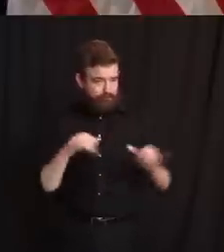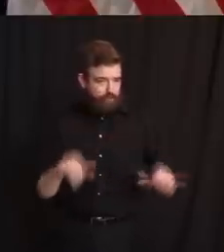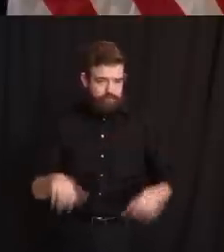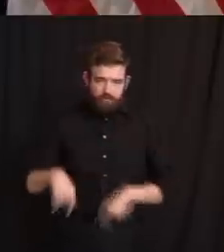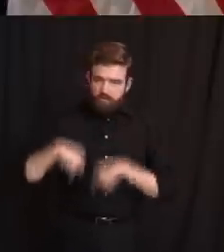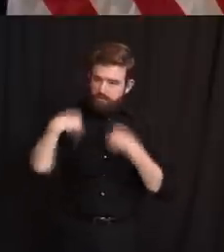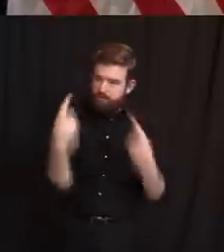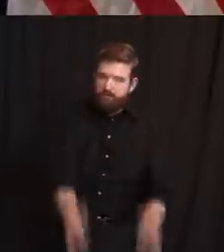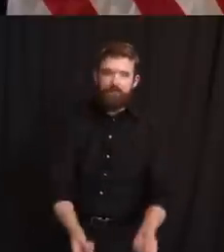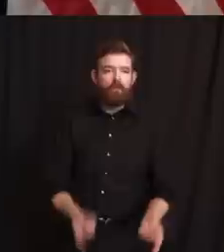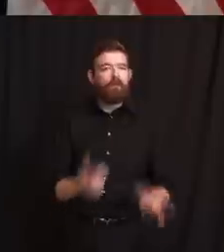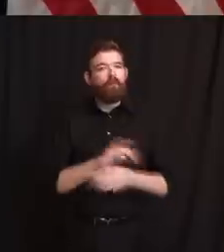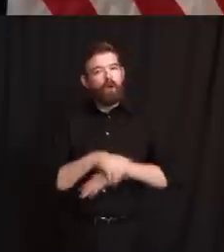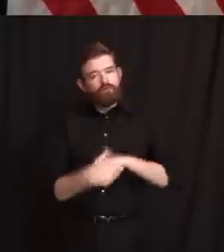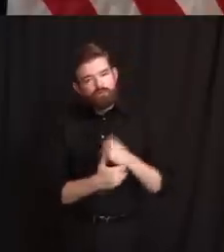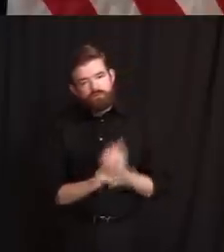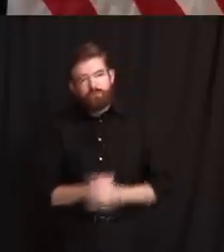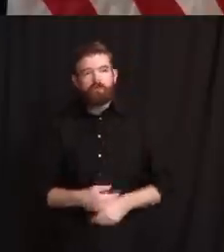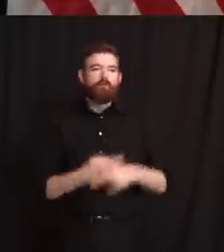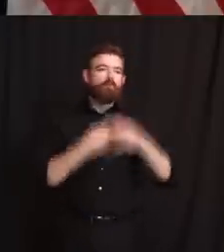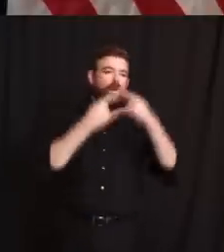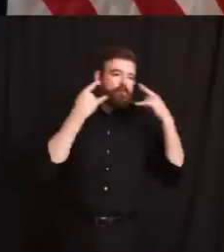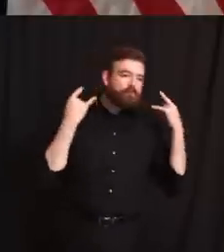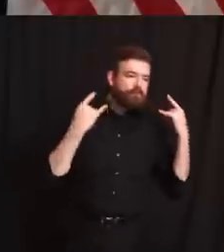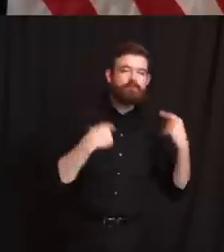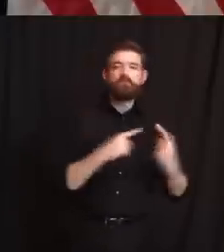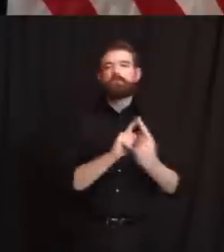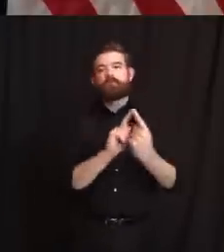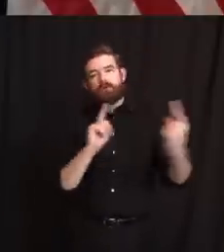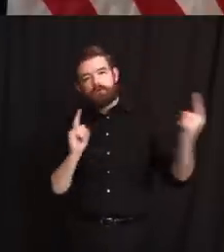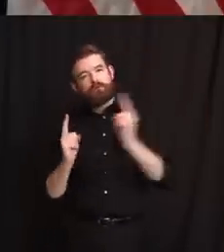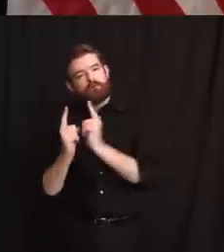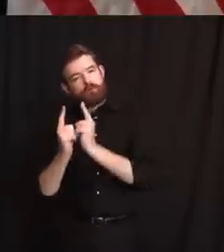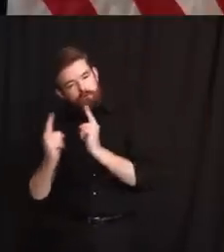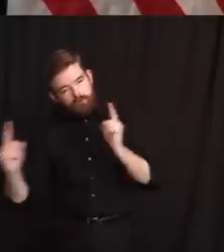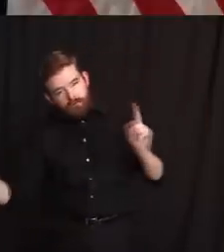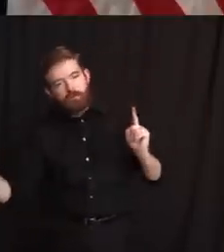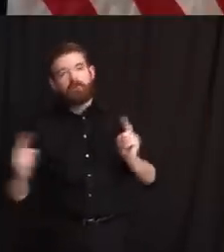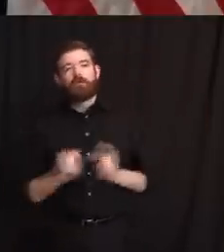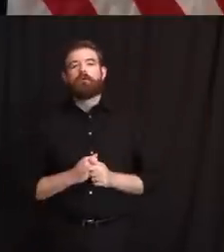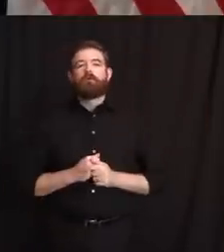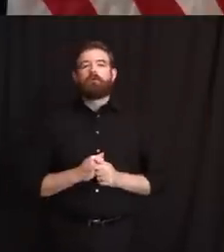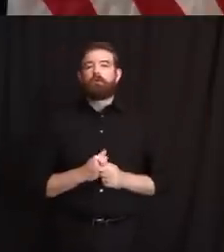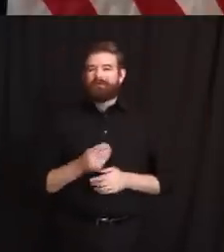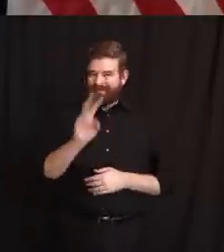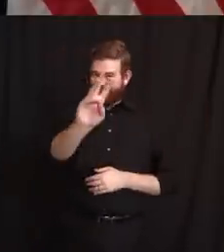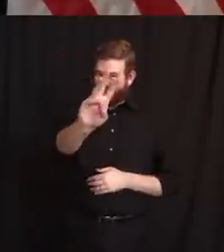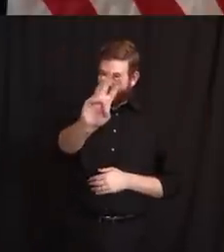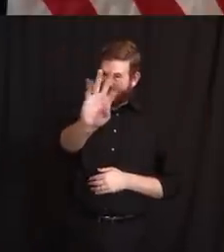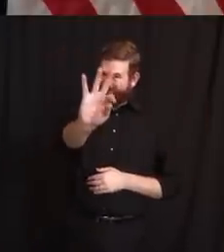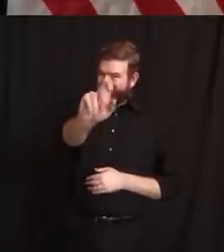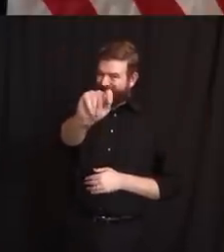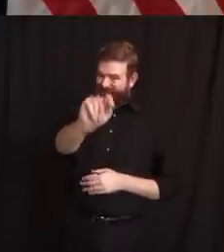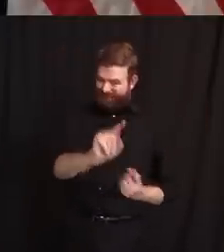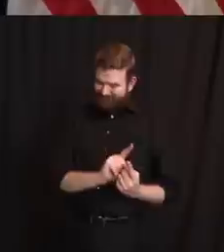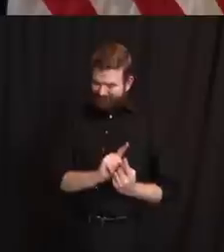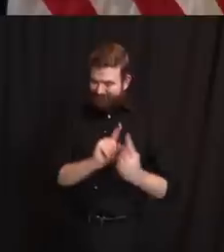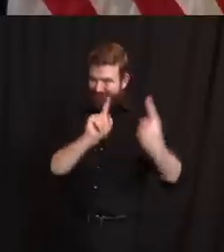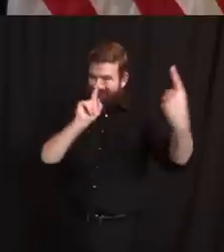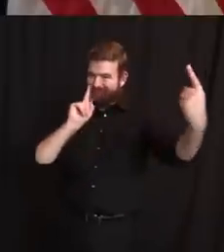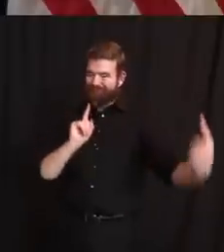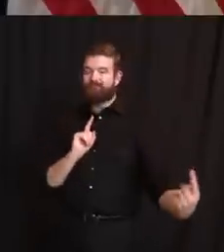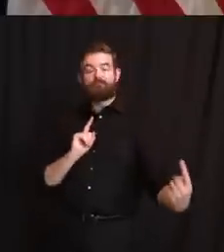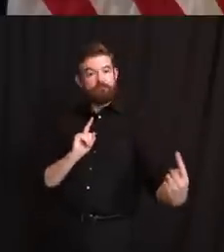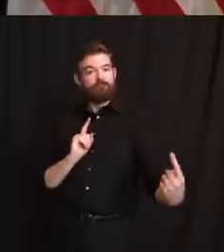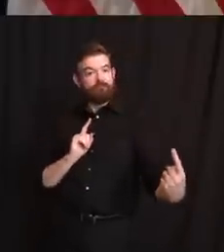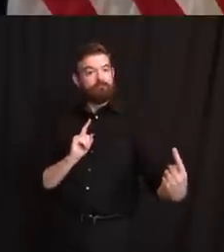covering your face properly. It's staying away from each other, six feet minimum. Uh, and it's being vigilant about, you know, washing